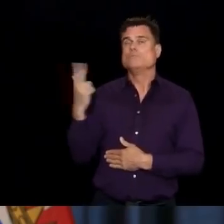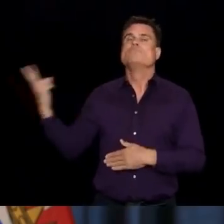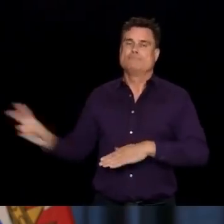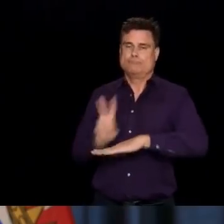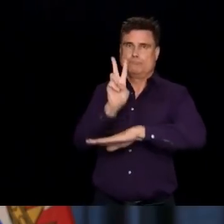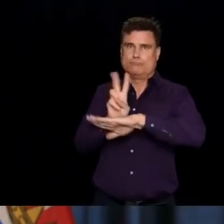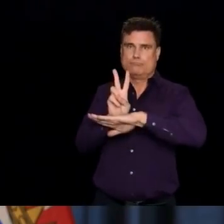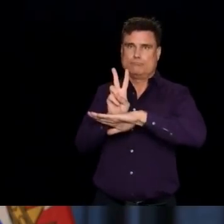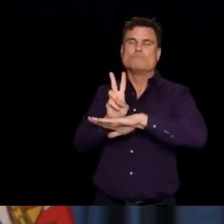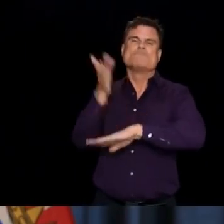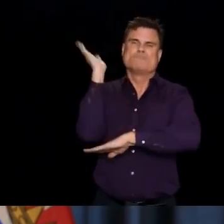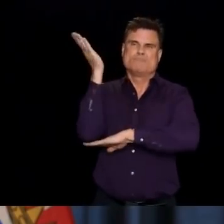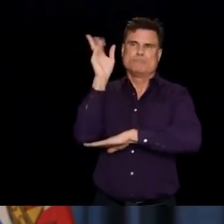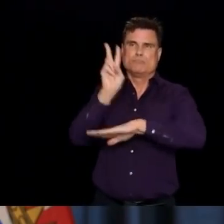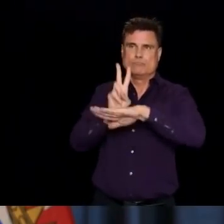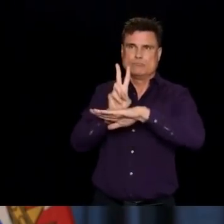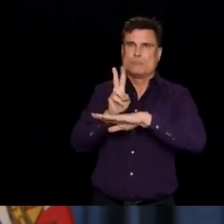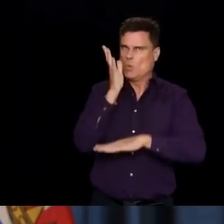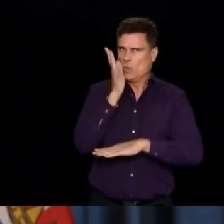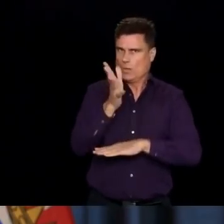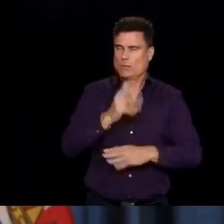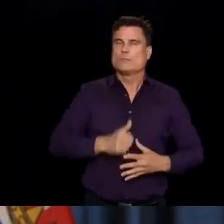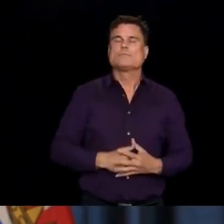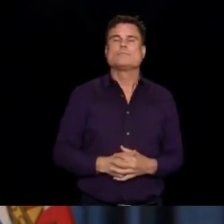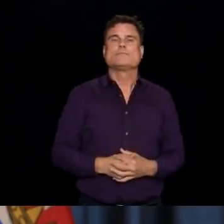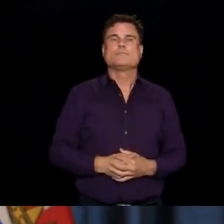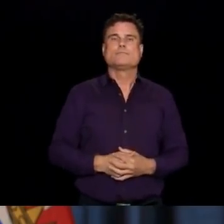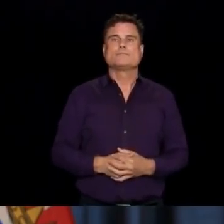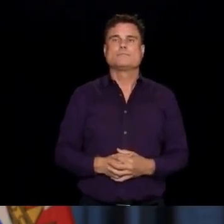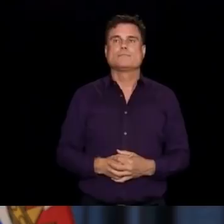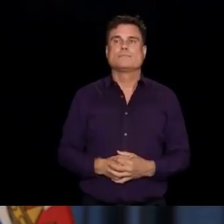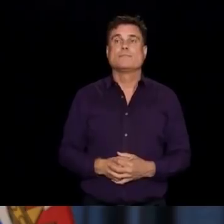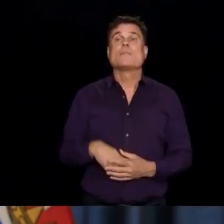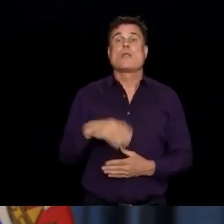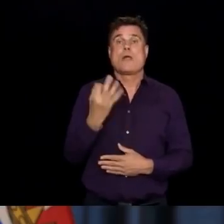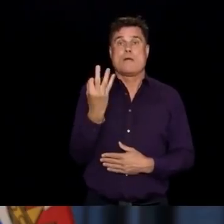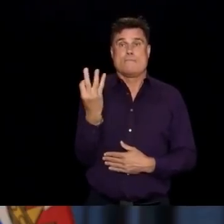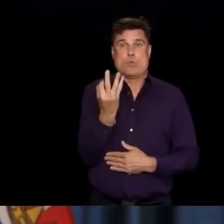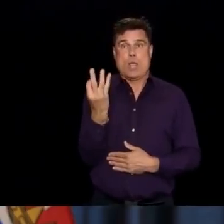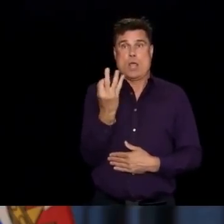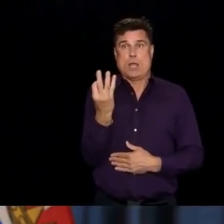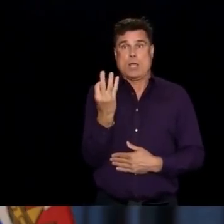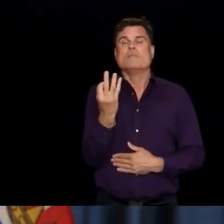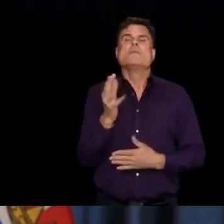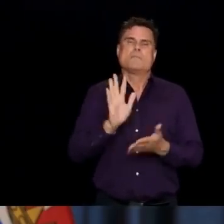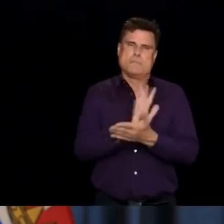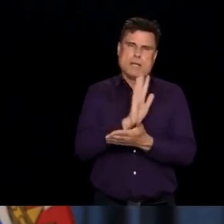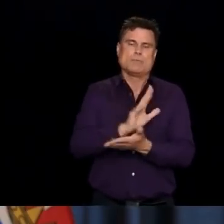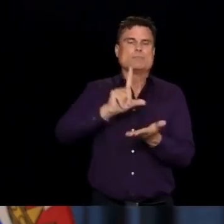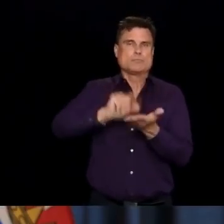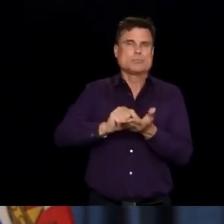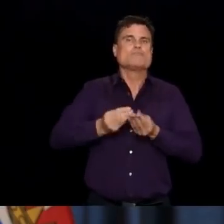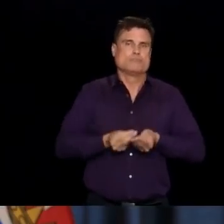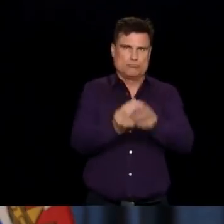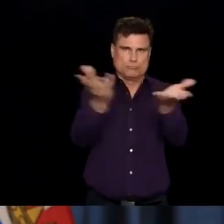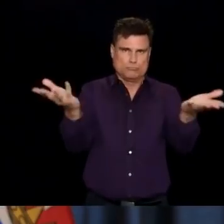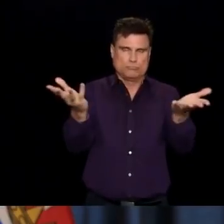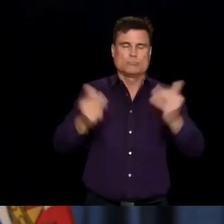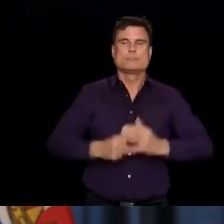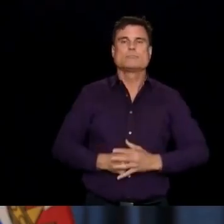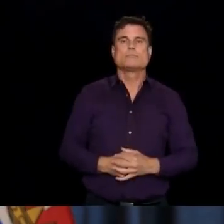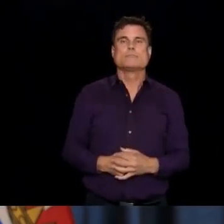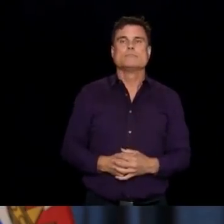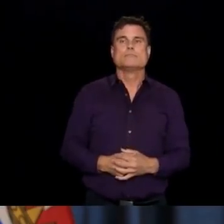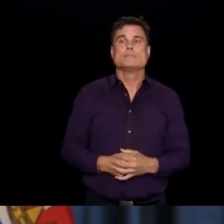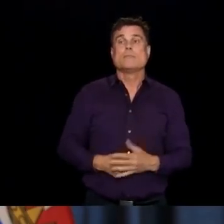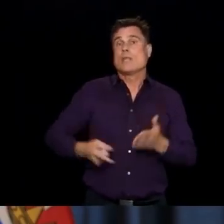another in-person briefing here from Victoria, Dr. Henry and myself. On Friday, there will be a written briefing.